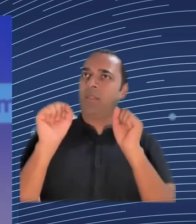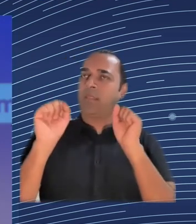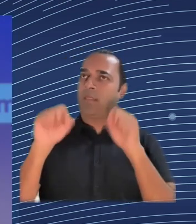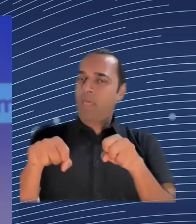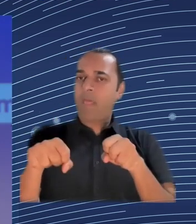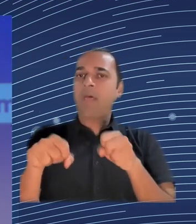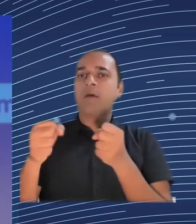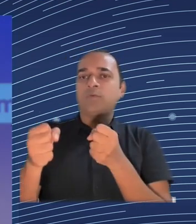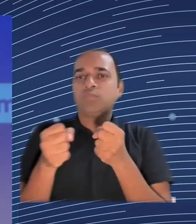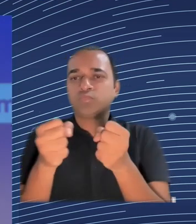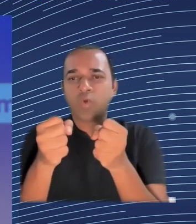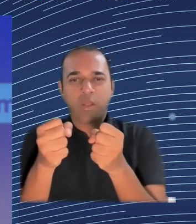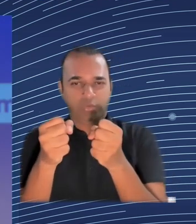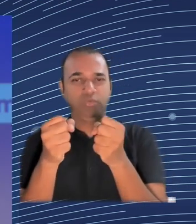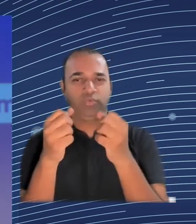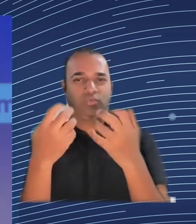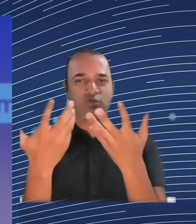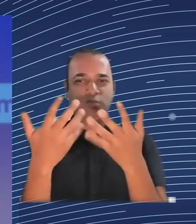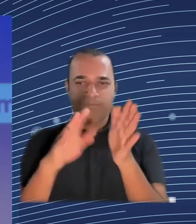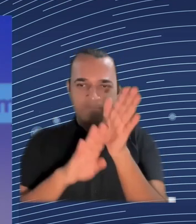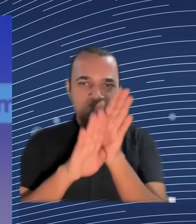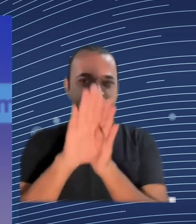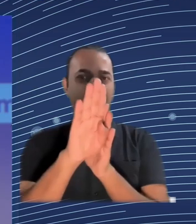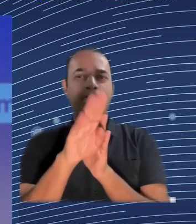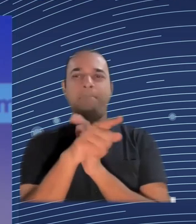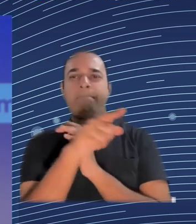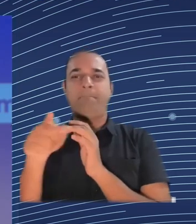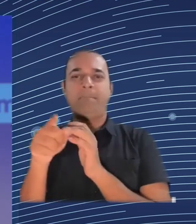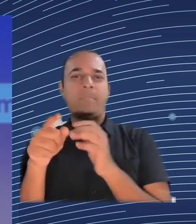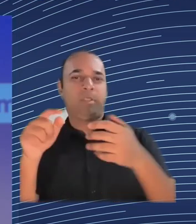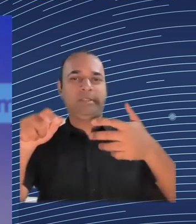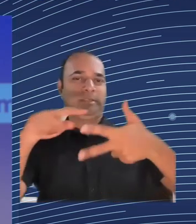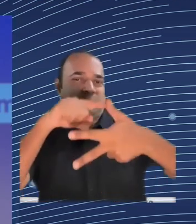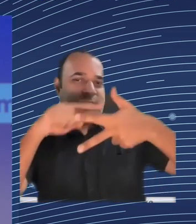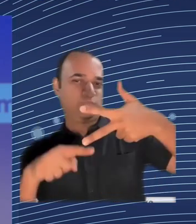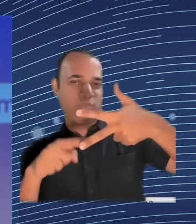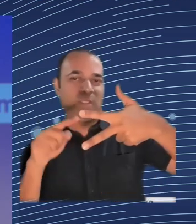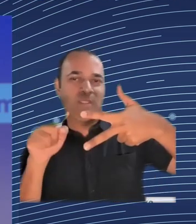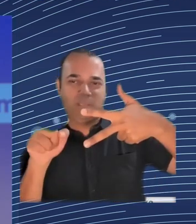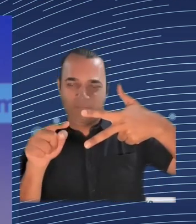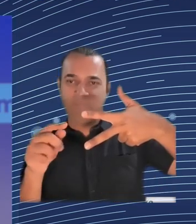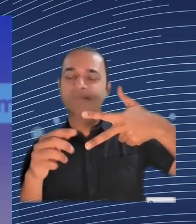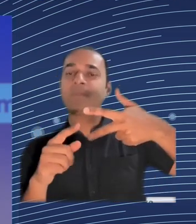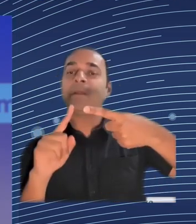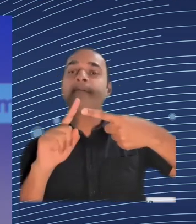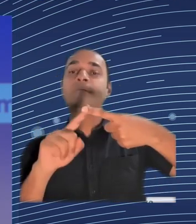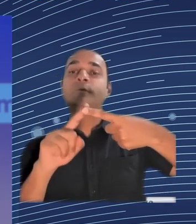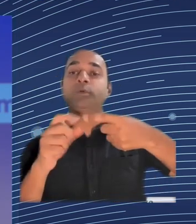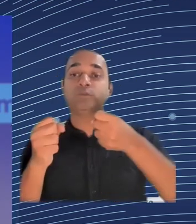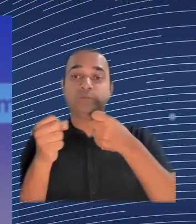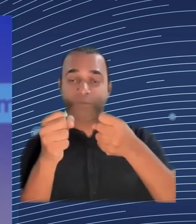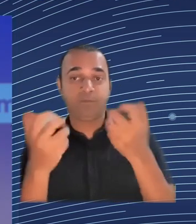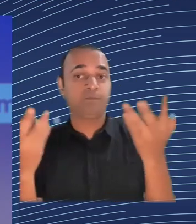that we see in an economy. Okay. second one would be what are the conditions, how does it take into account